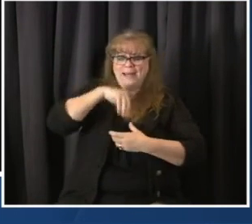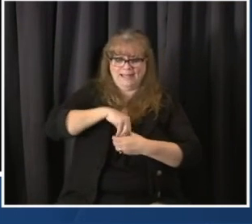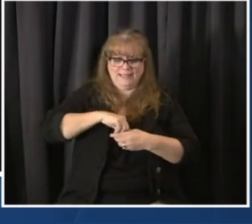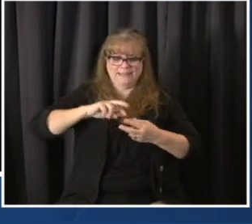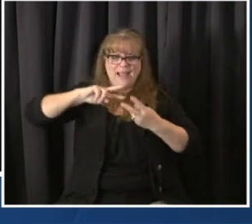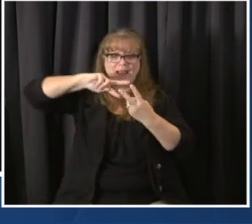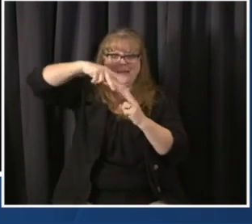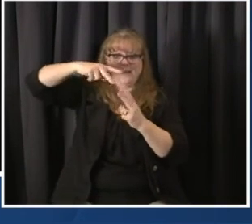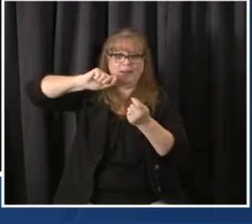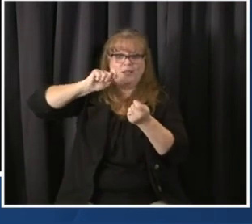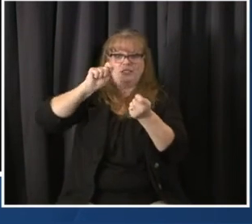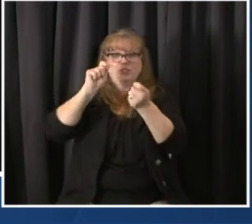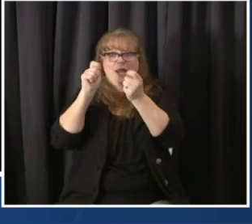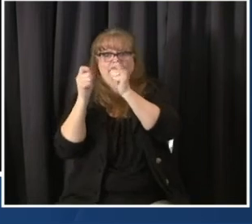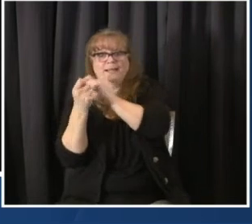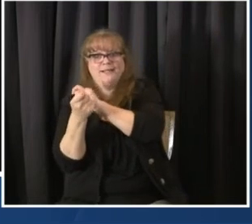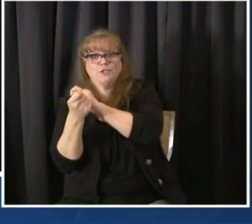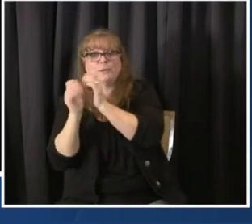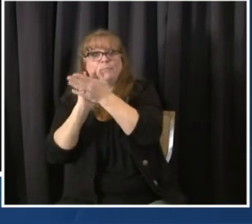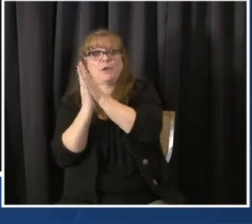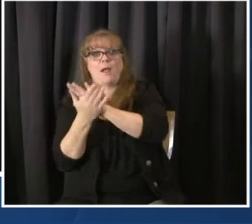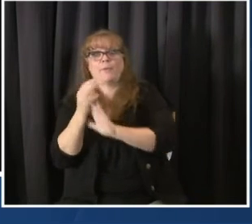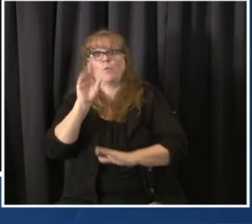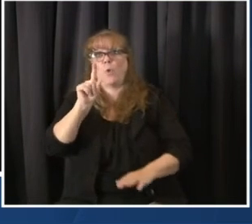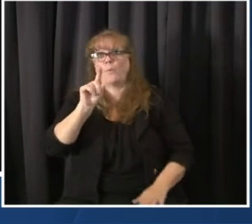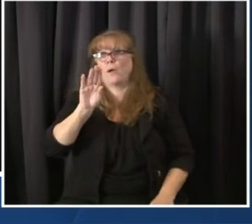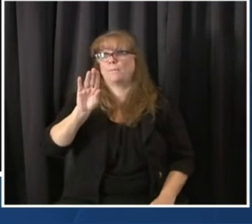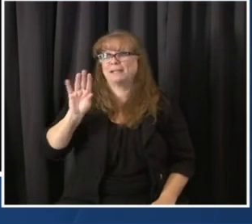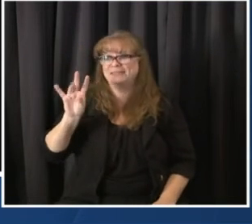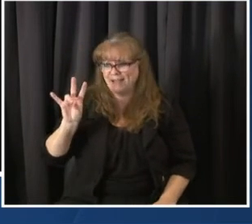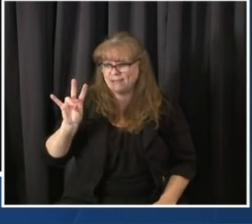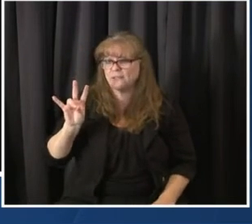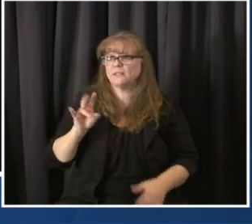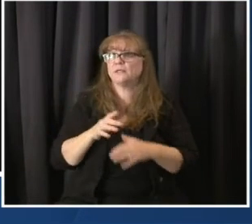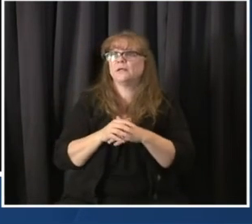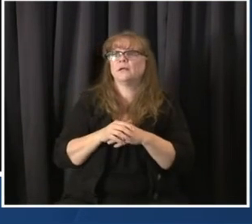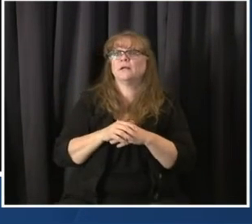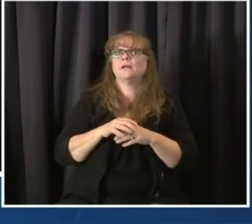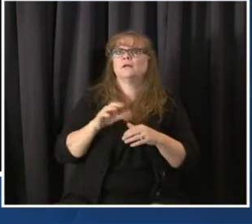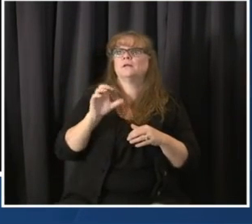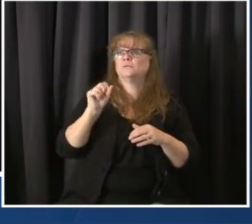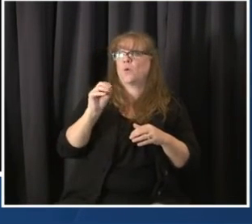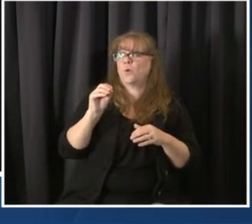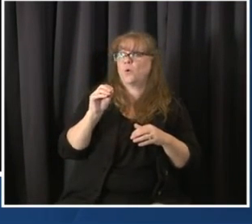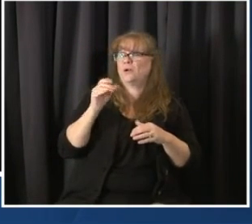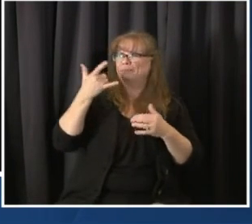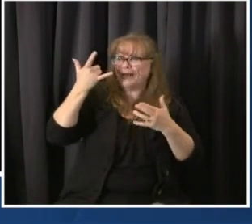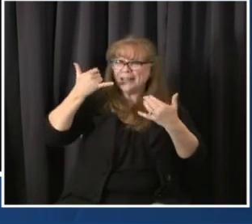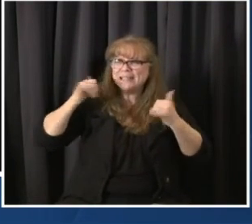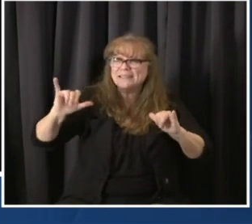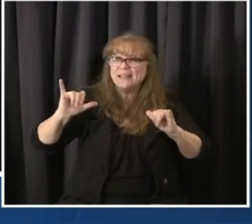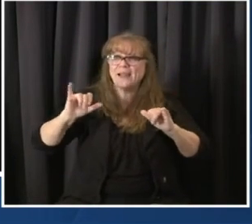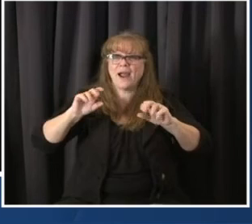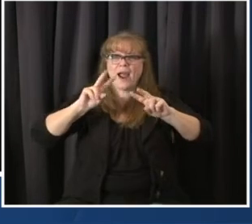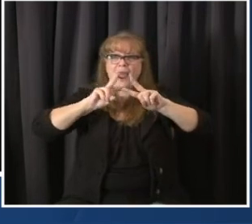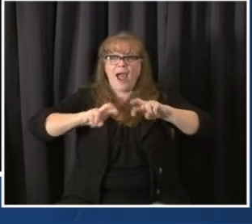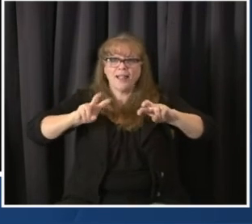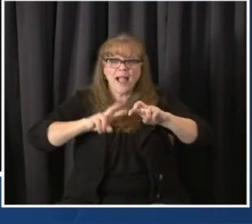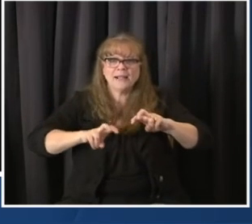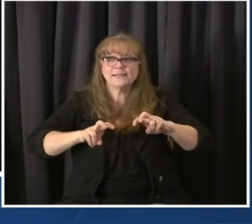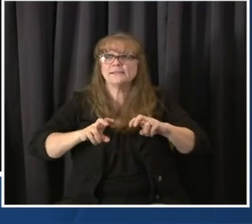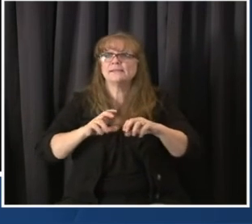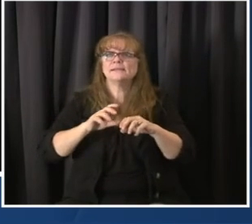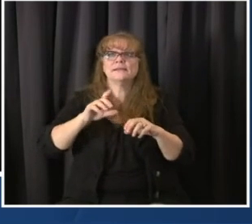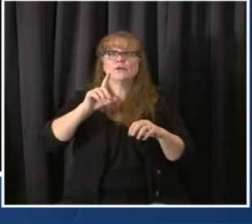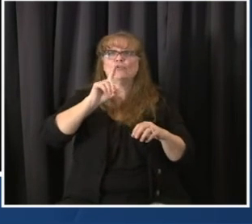any variant of COVID or what we would use here, all variants of COVID are extremely, extremely contagious. That's why we are in the grips of a